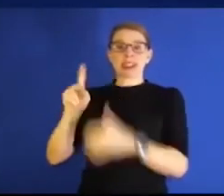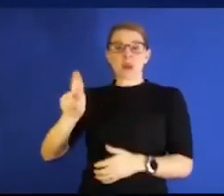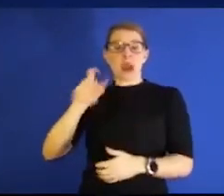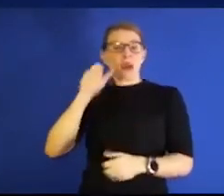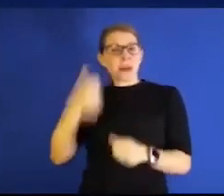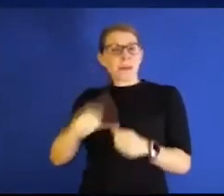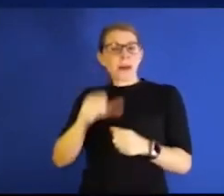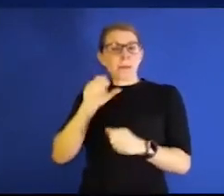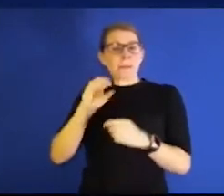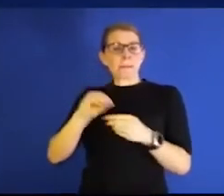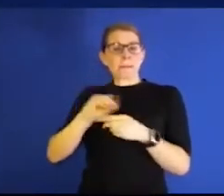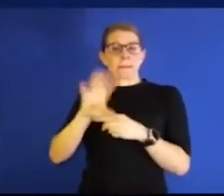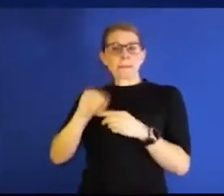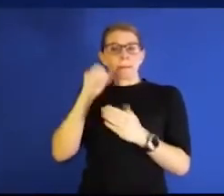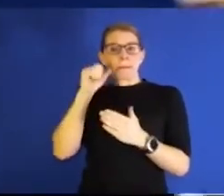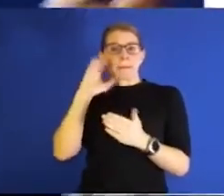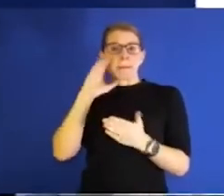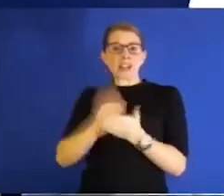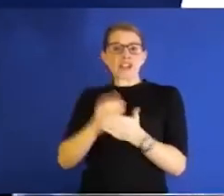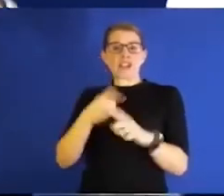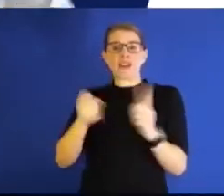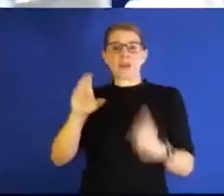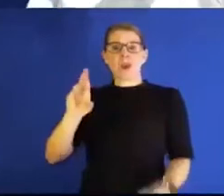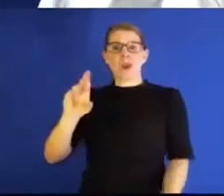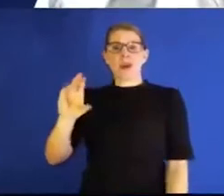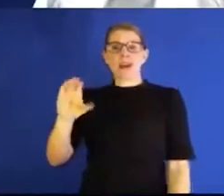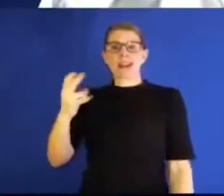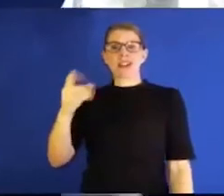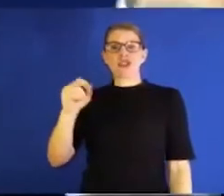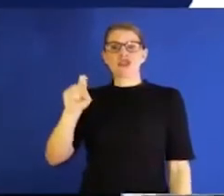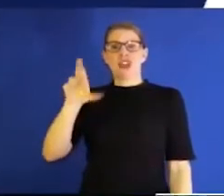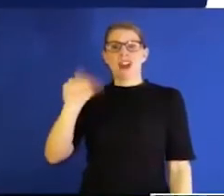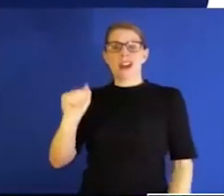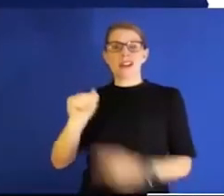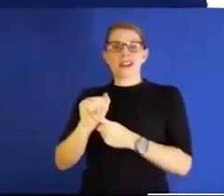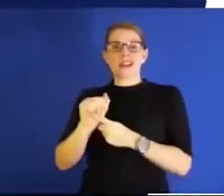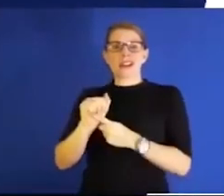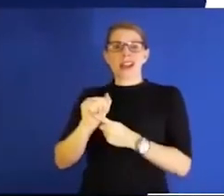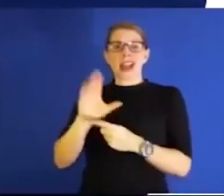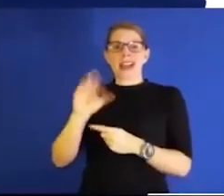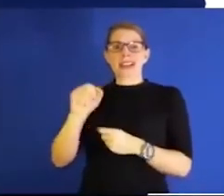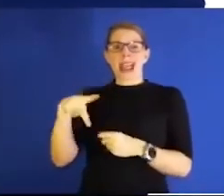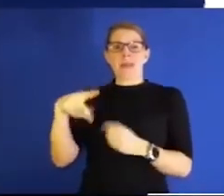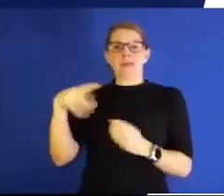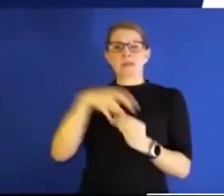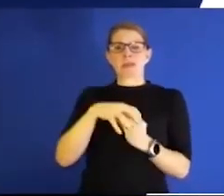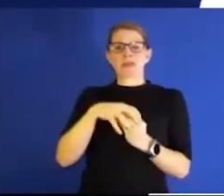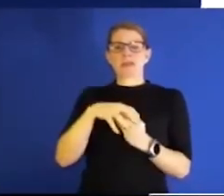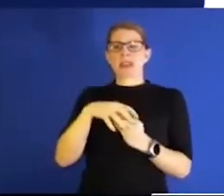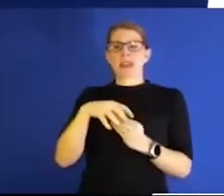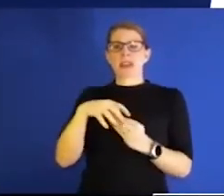orchestra when they were all spread out. They had caps on their instruments. And I was like, I wonder how that sounds.